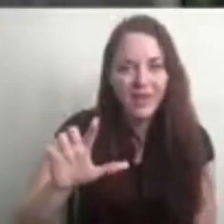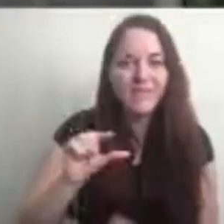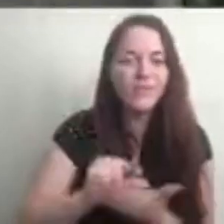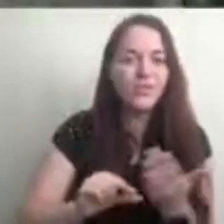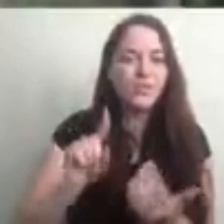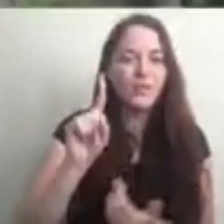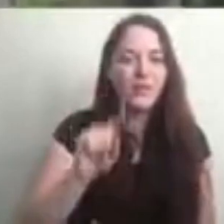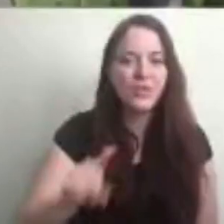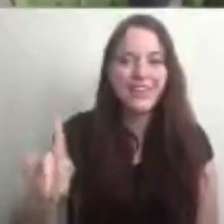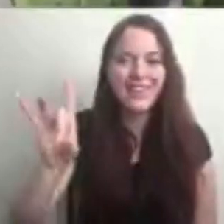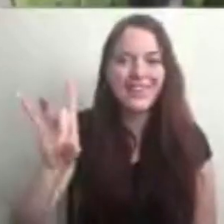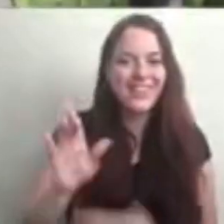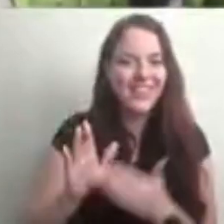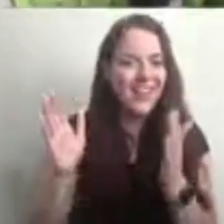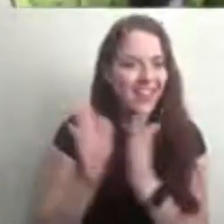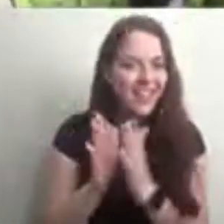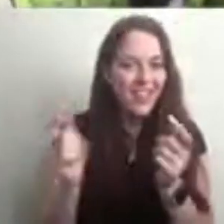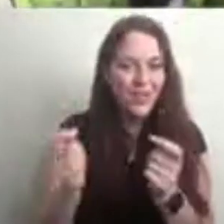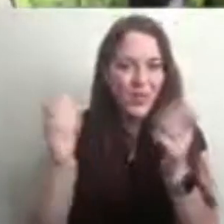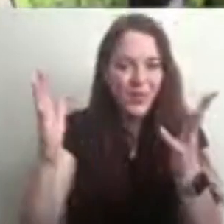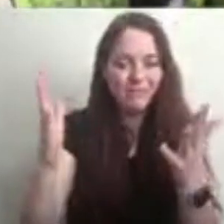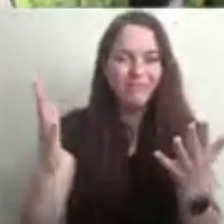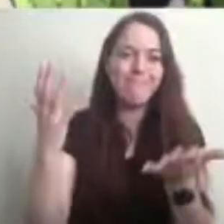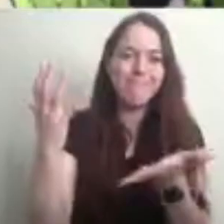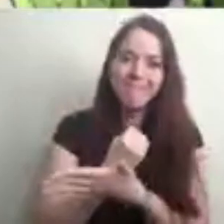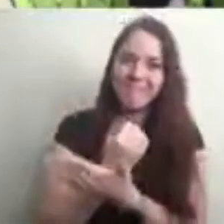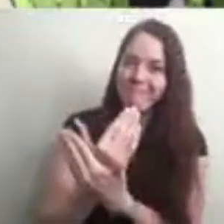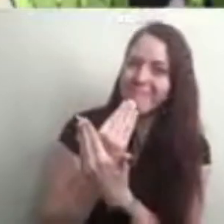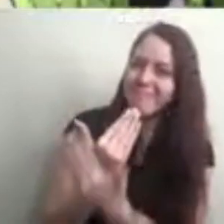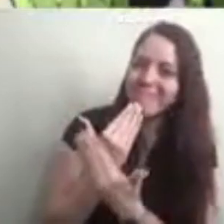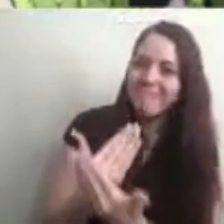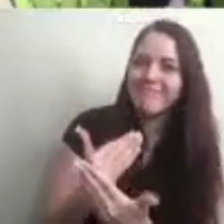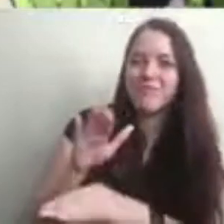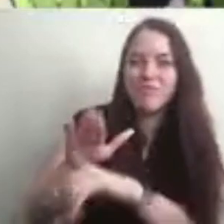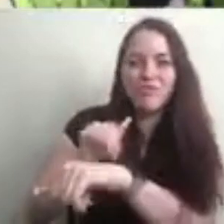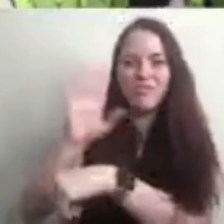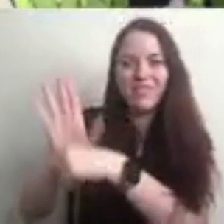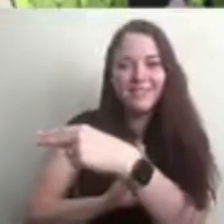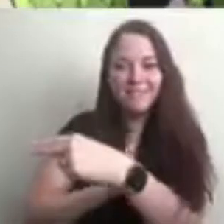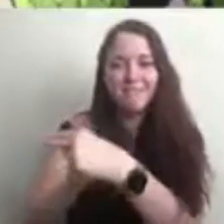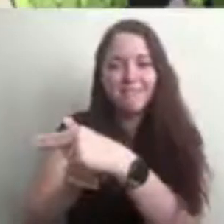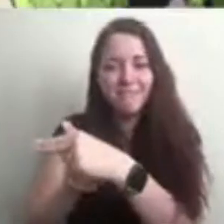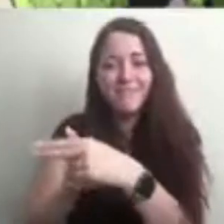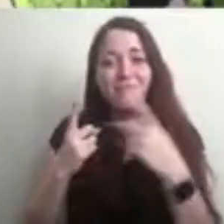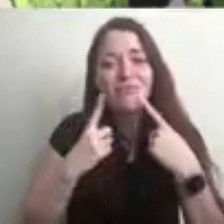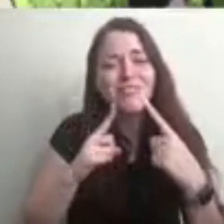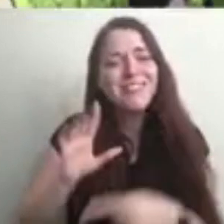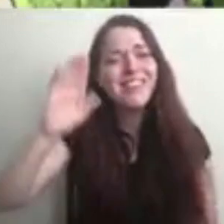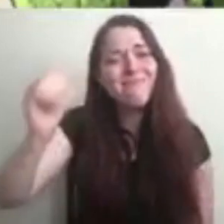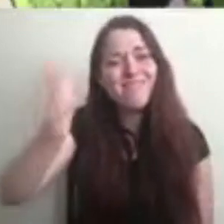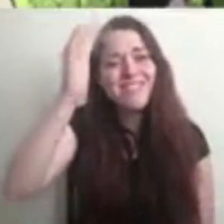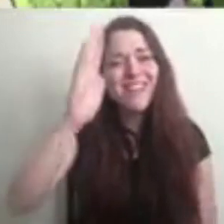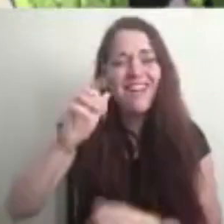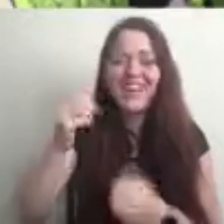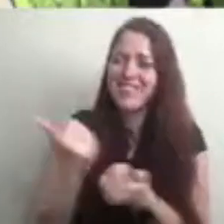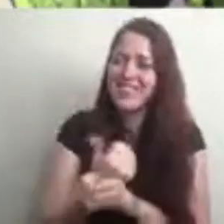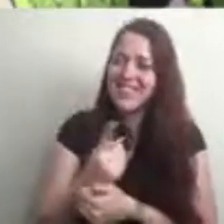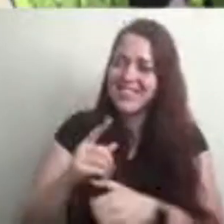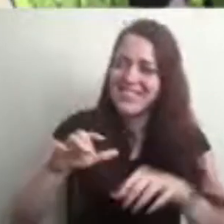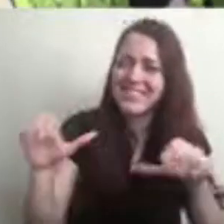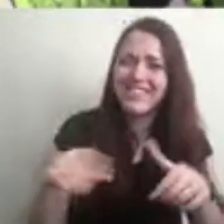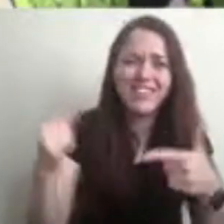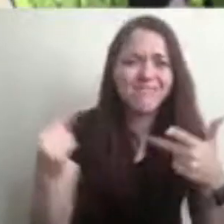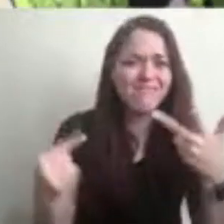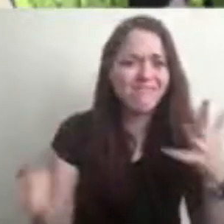Alleluia! Give thanks and call on God's name. Proclaim God's deeds among the people.